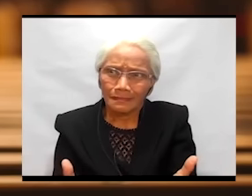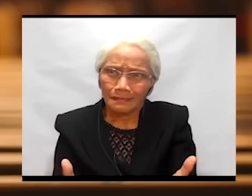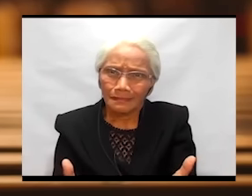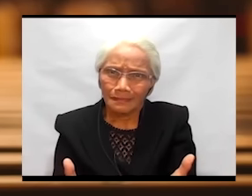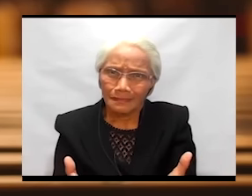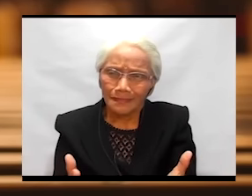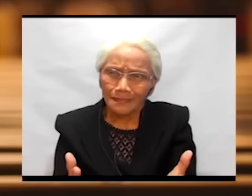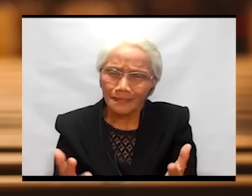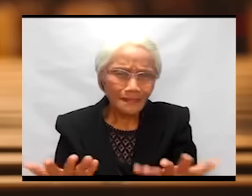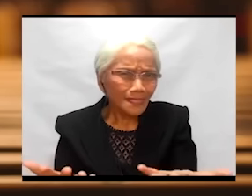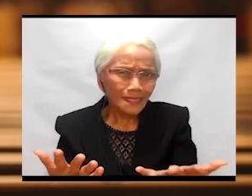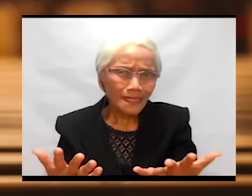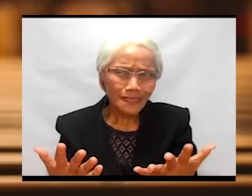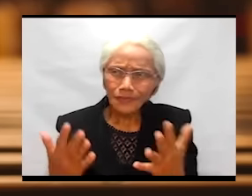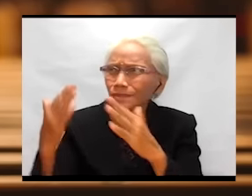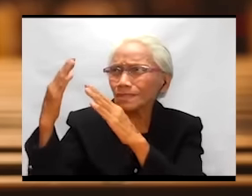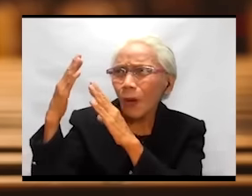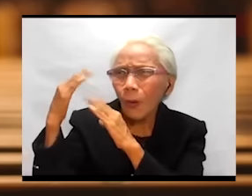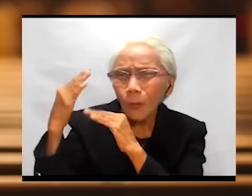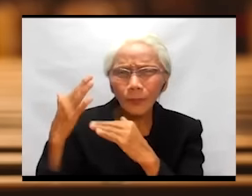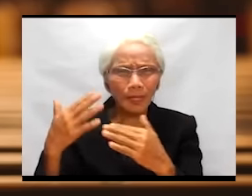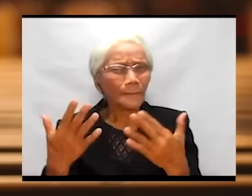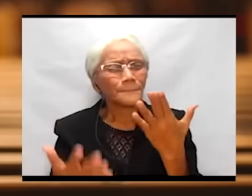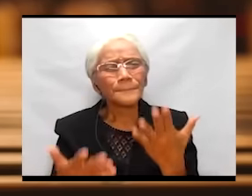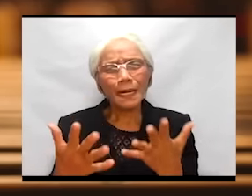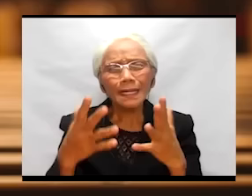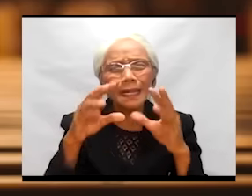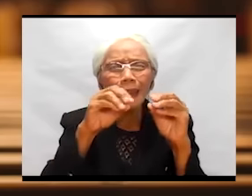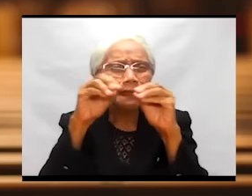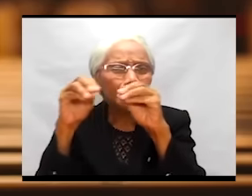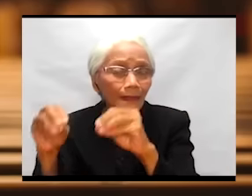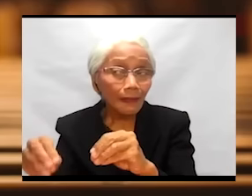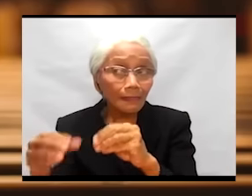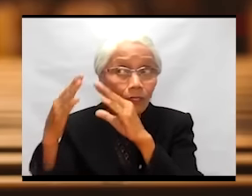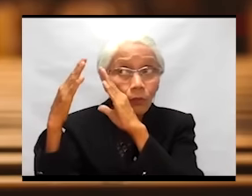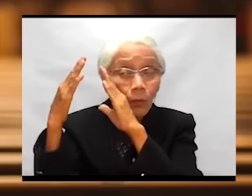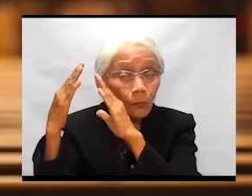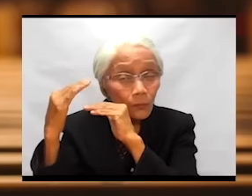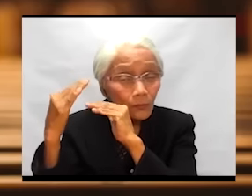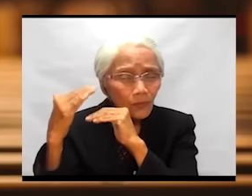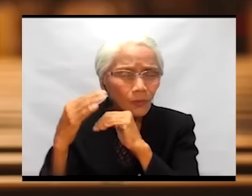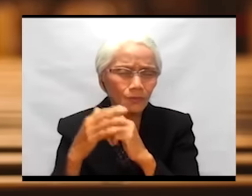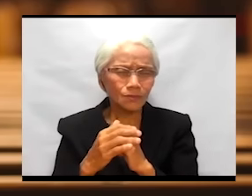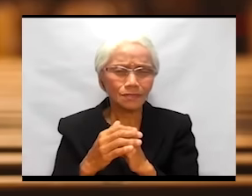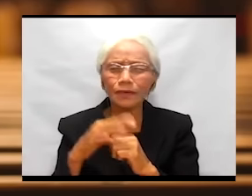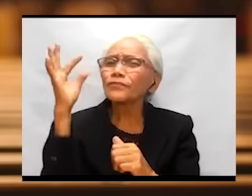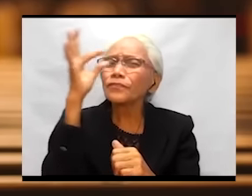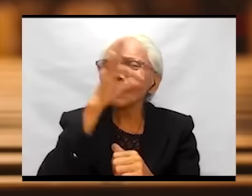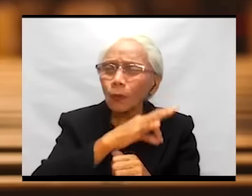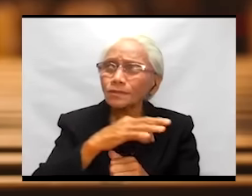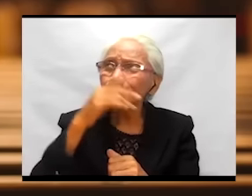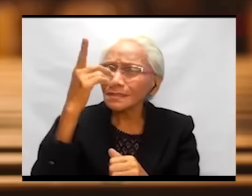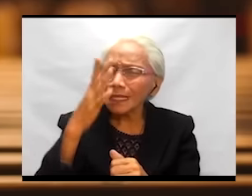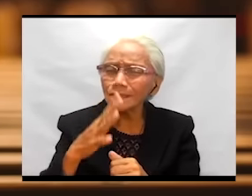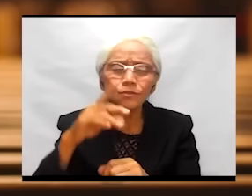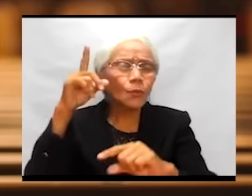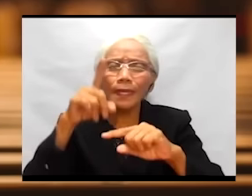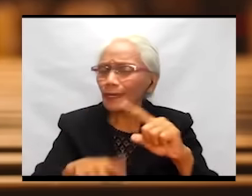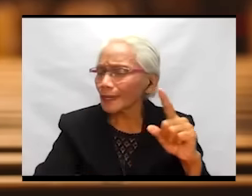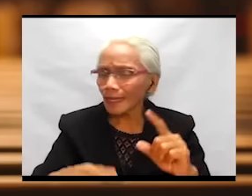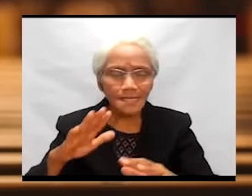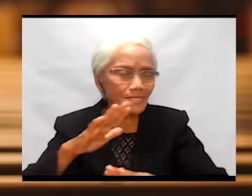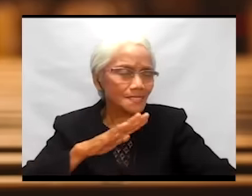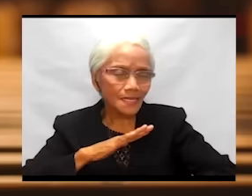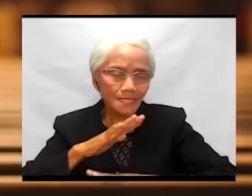when it comes to hoping. We might be placing our hopes in false gods who cannot satisfy